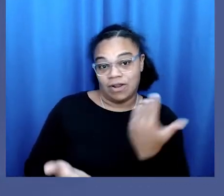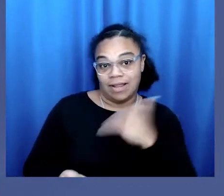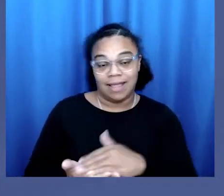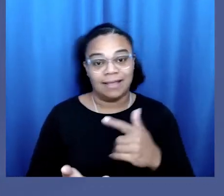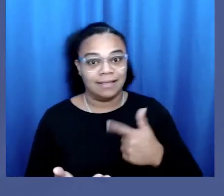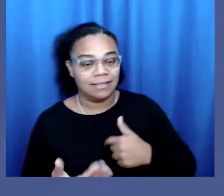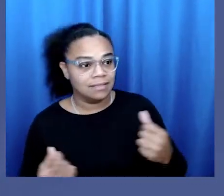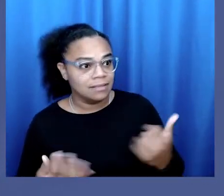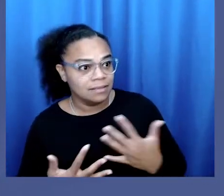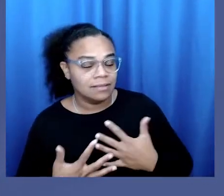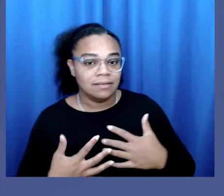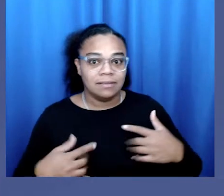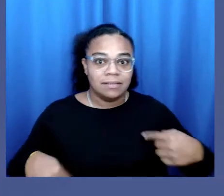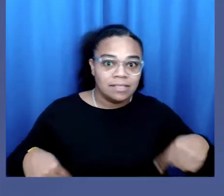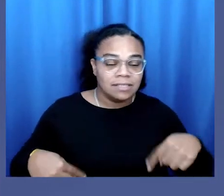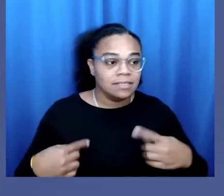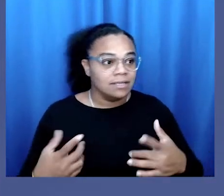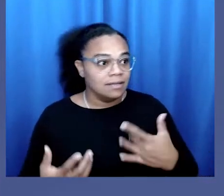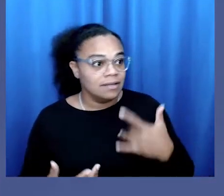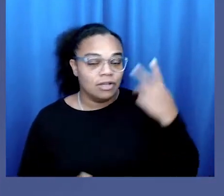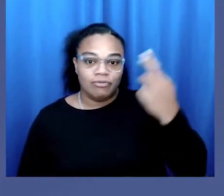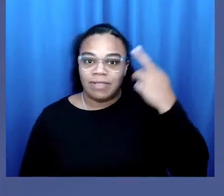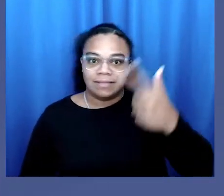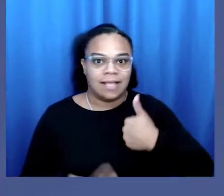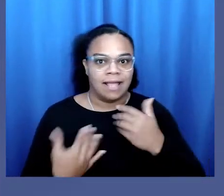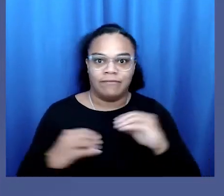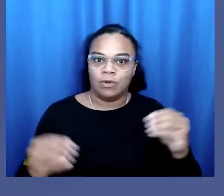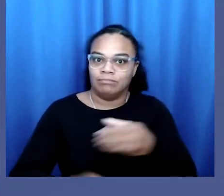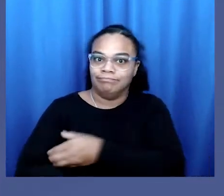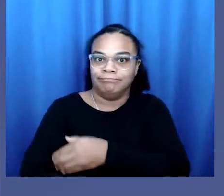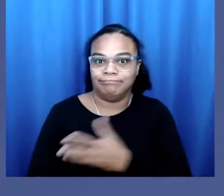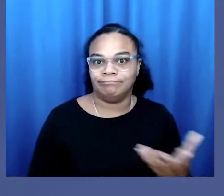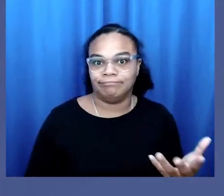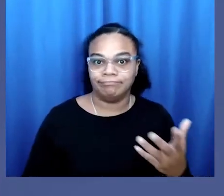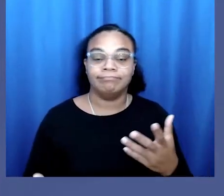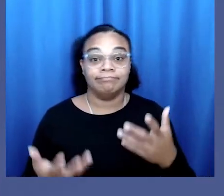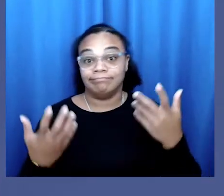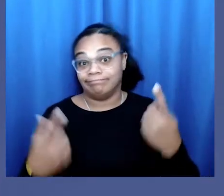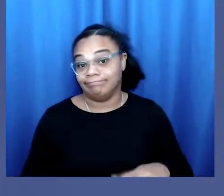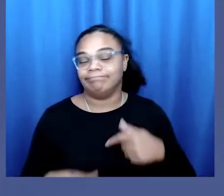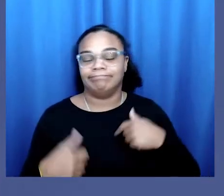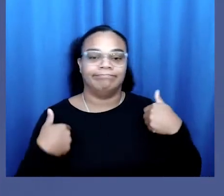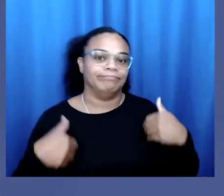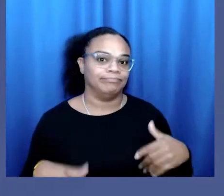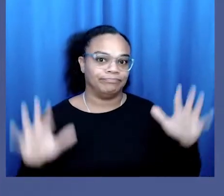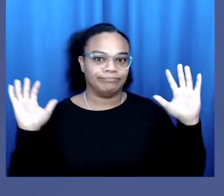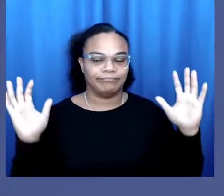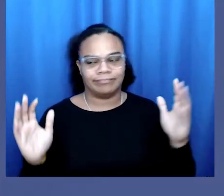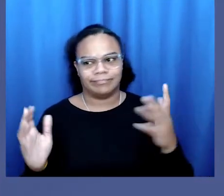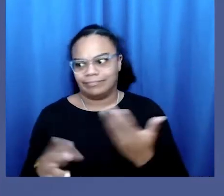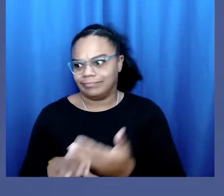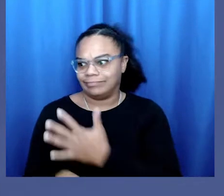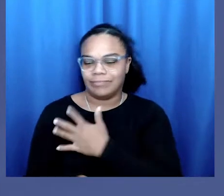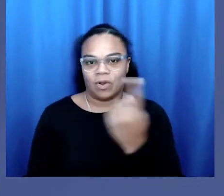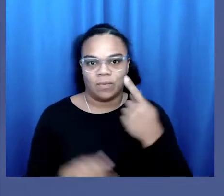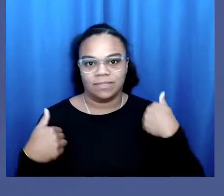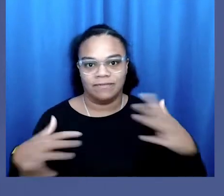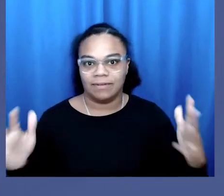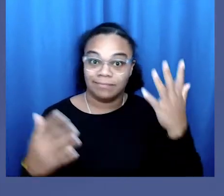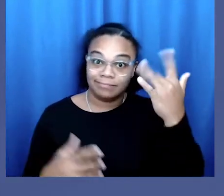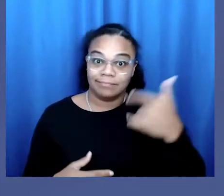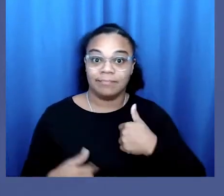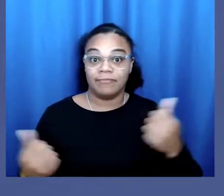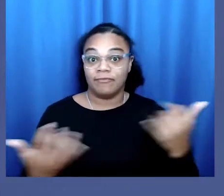intimidated. I'm scared. I realized I have no ground to stand on. I ended up giving in, like I always do,